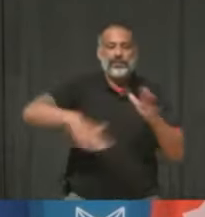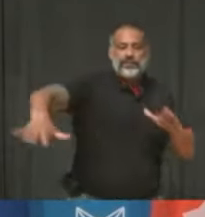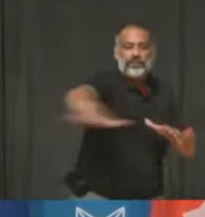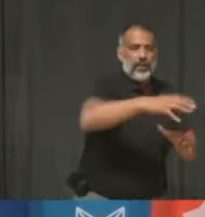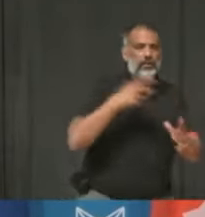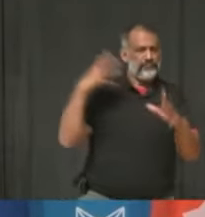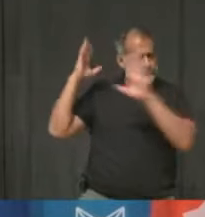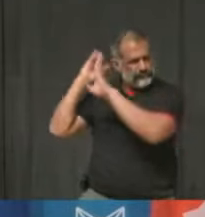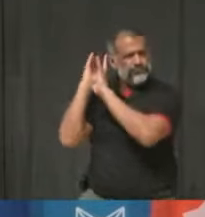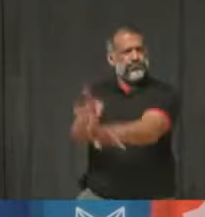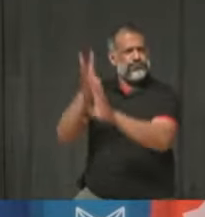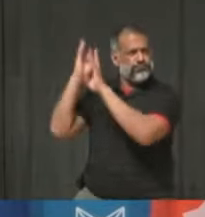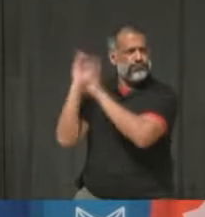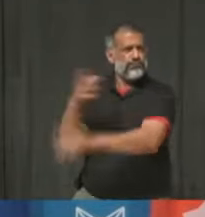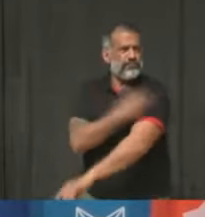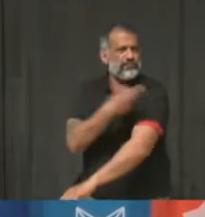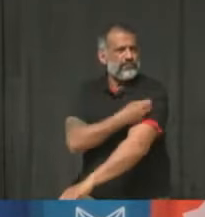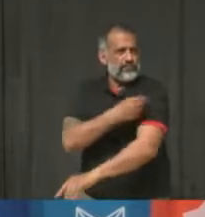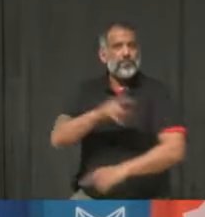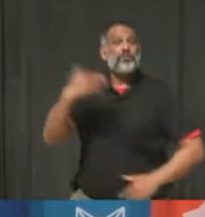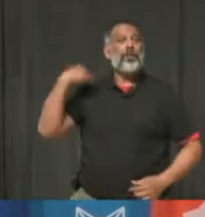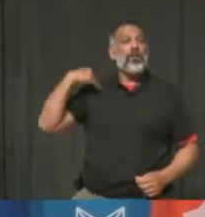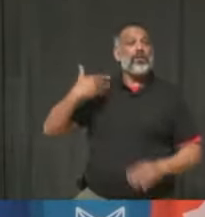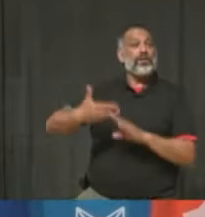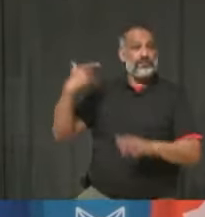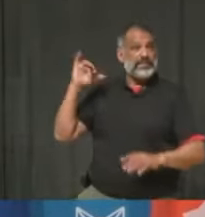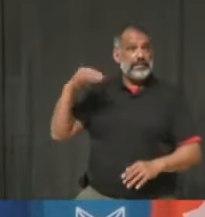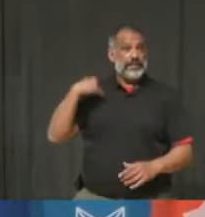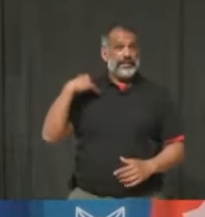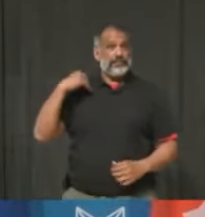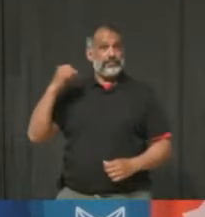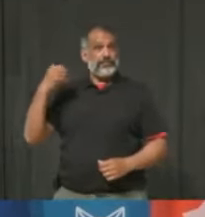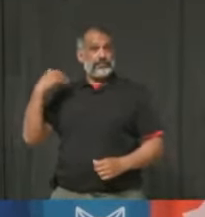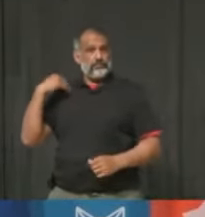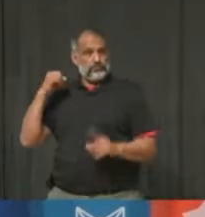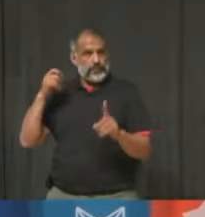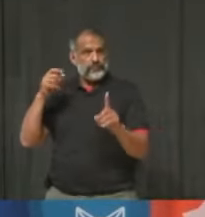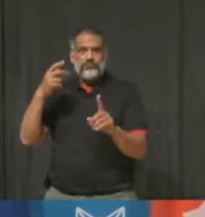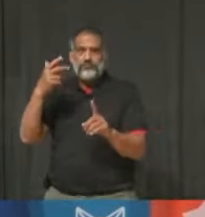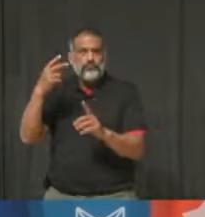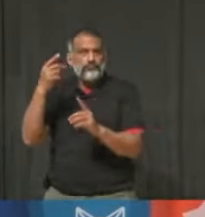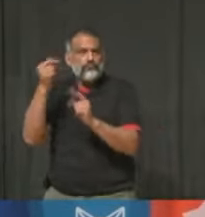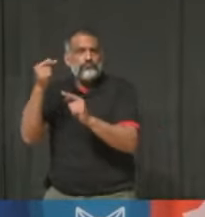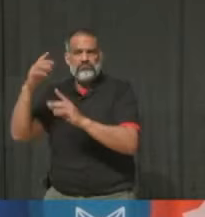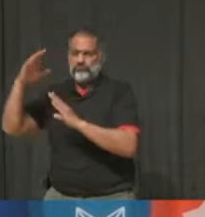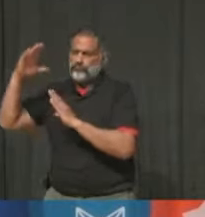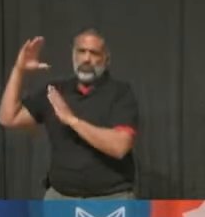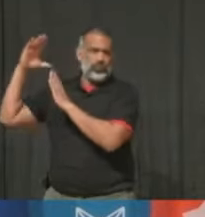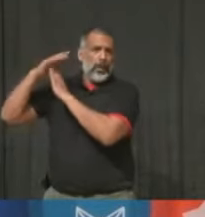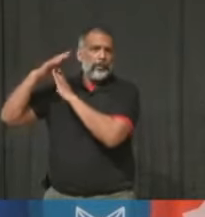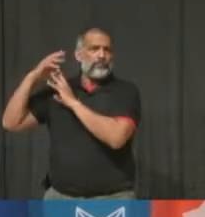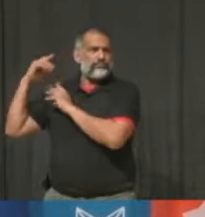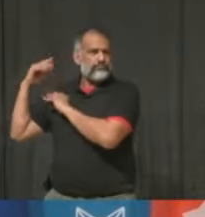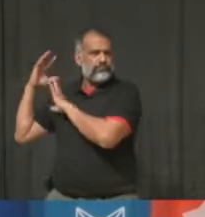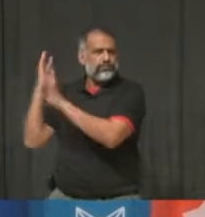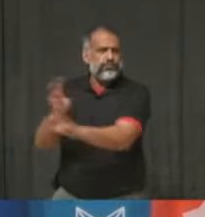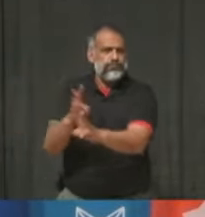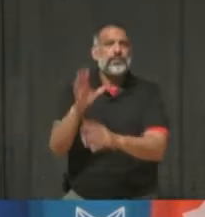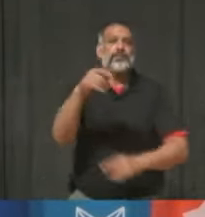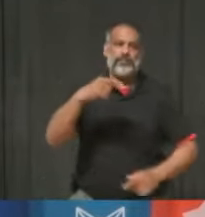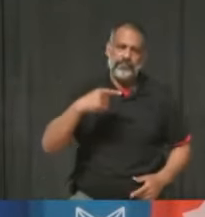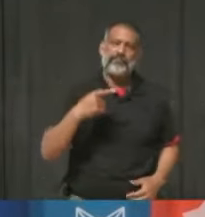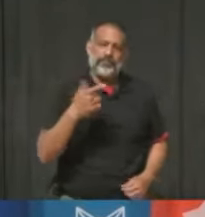a daily vaccination record back in April. There is a critical need for volunteers to support this centre and we encourage interested